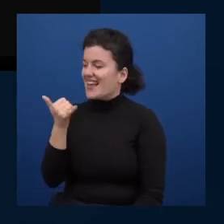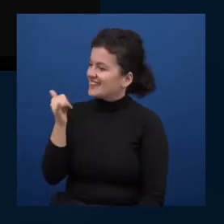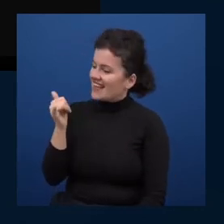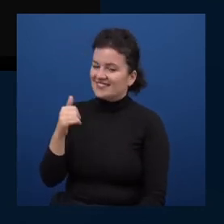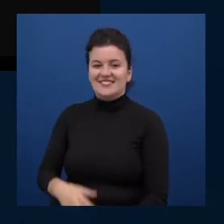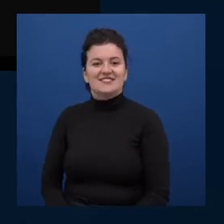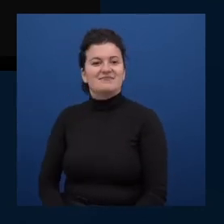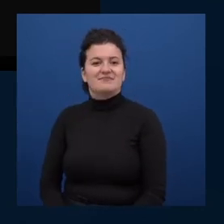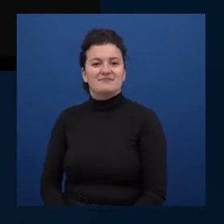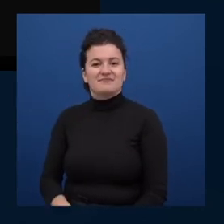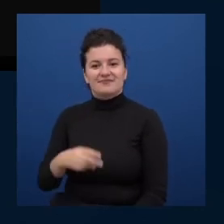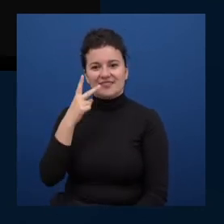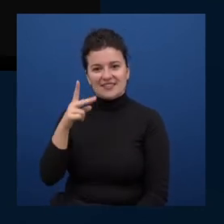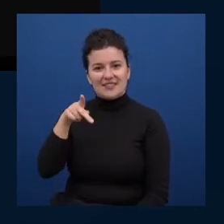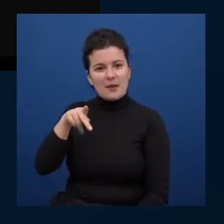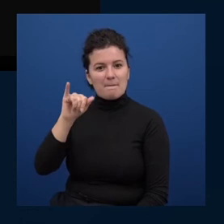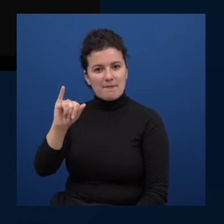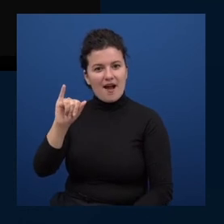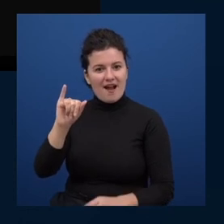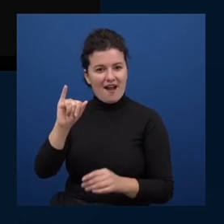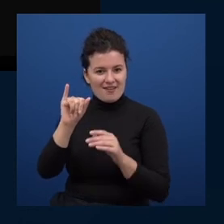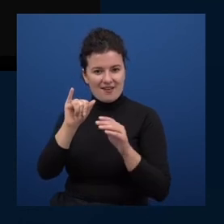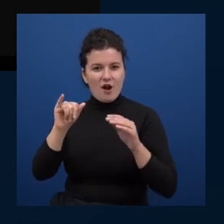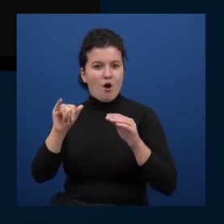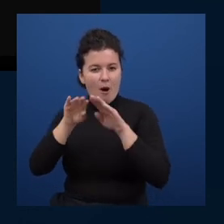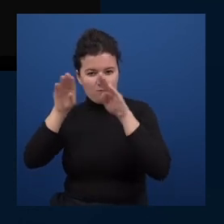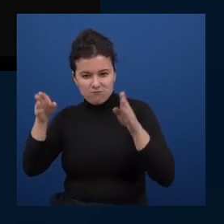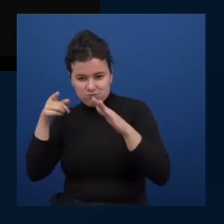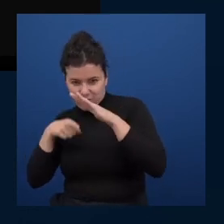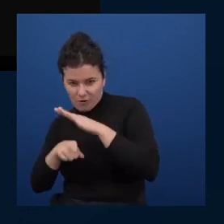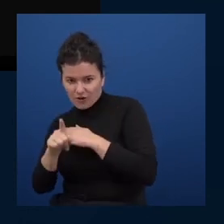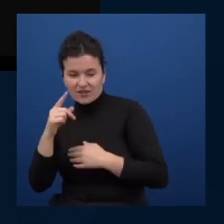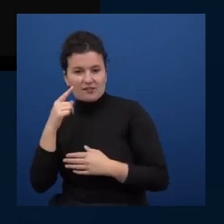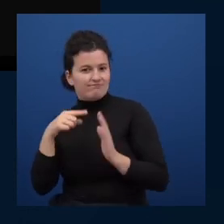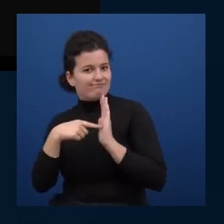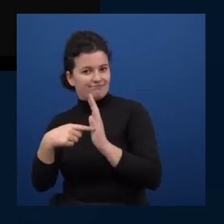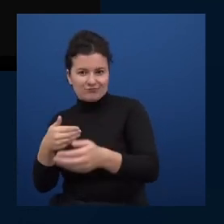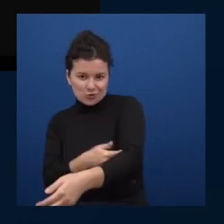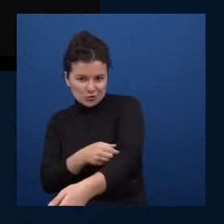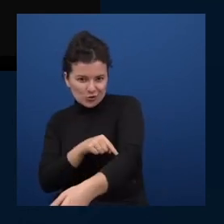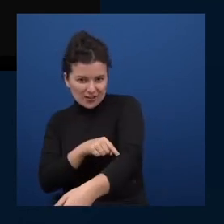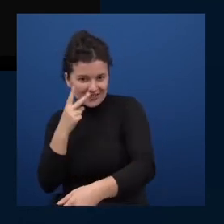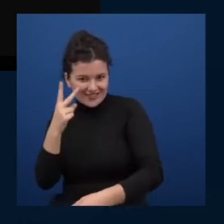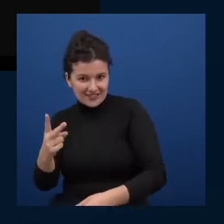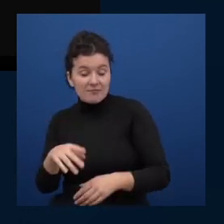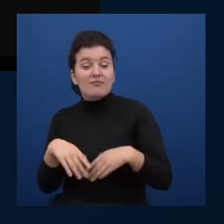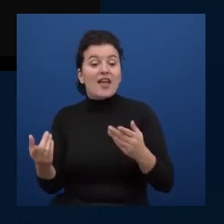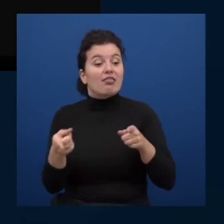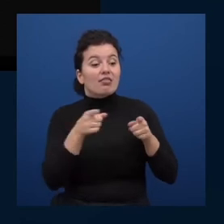portal with some python on it that shows my blood sugar and then there's another board outside that the children can see